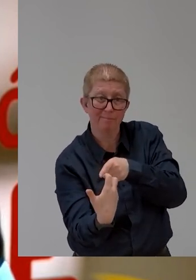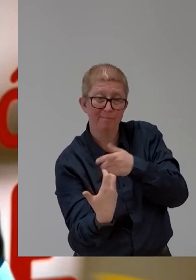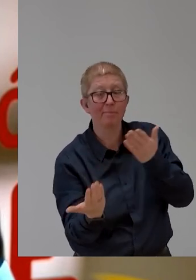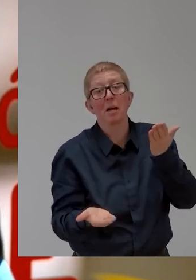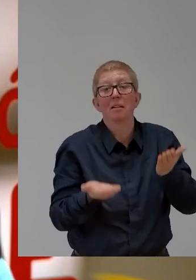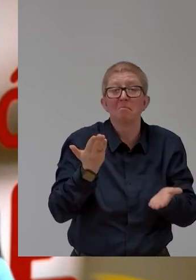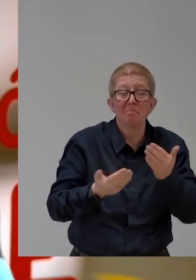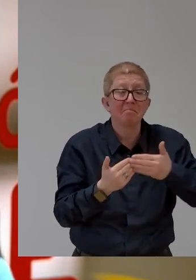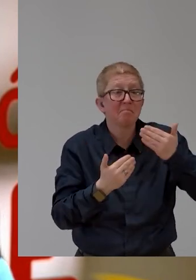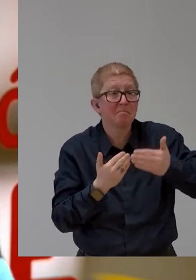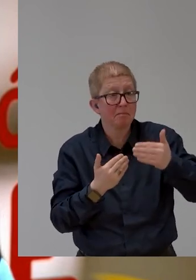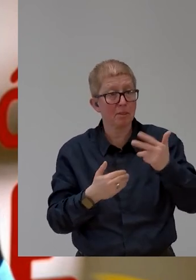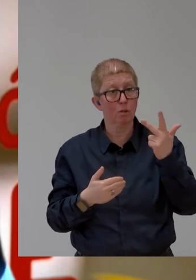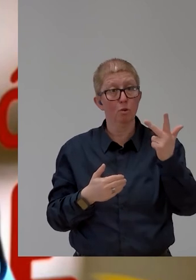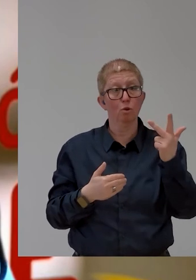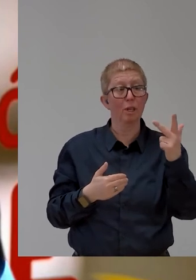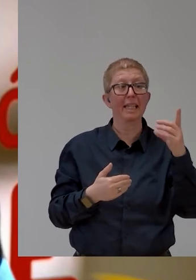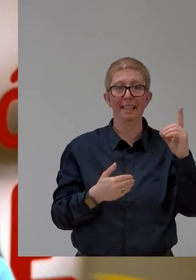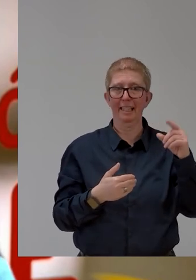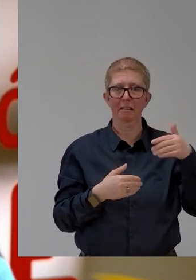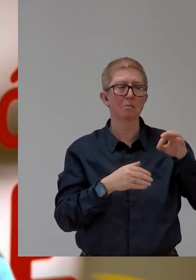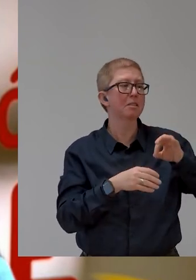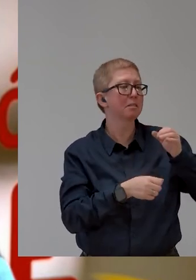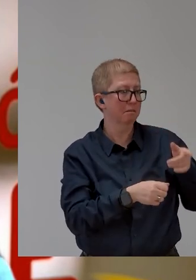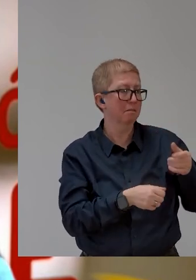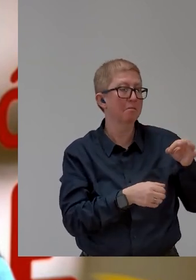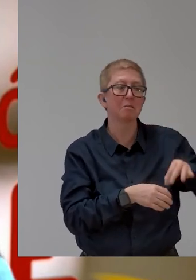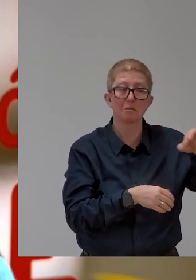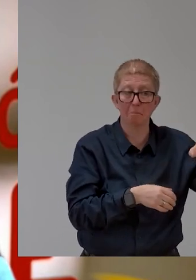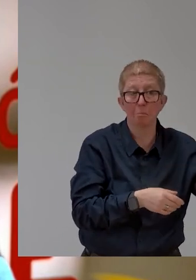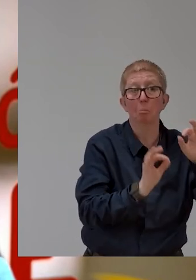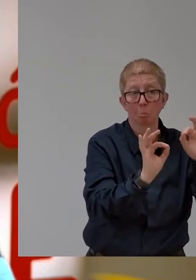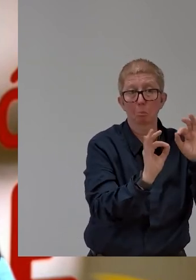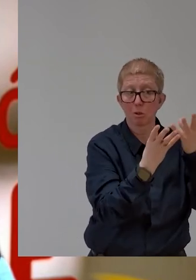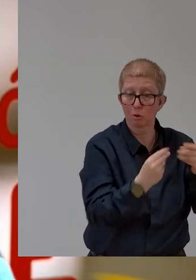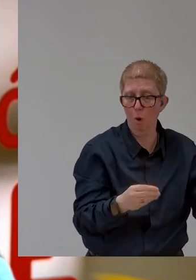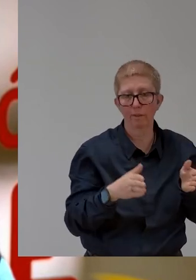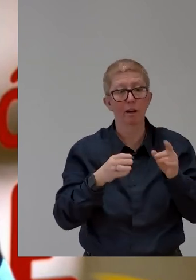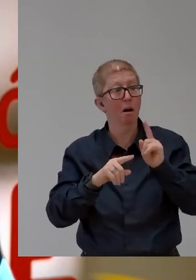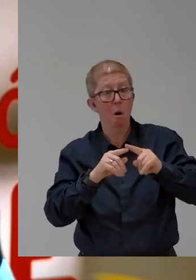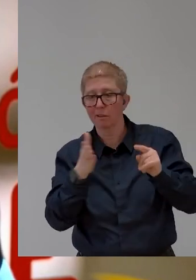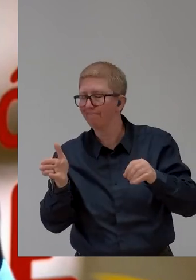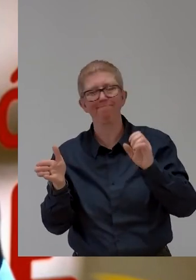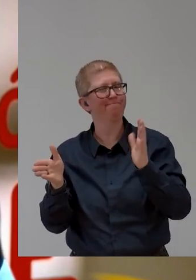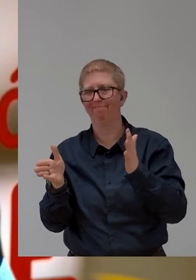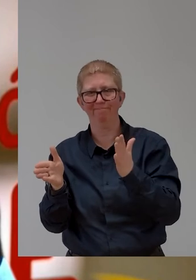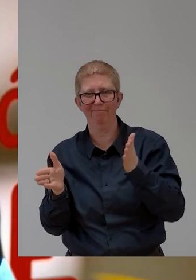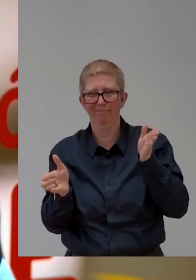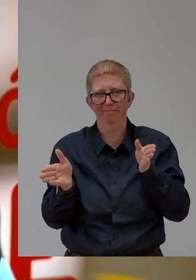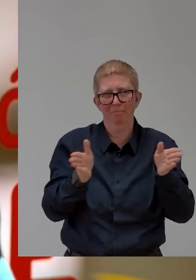there are a lot of possibilities to use this technique in different areas,